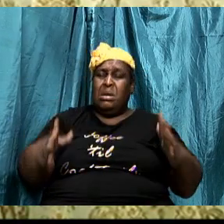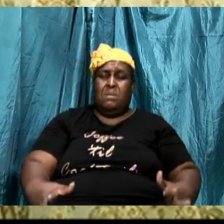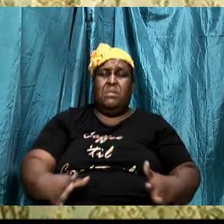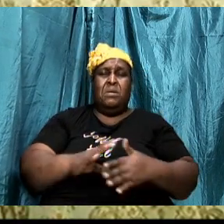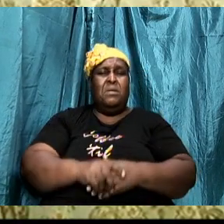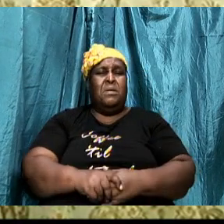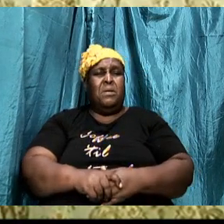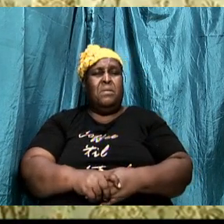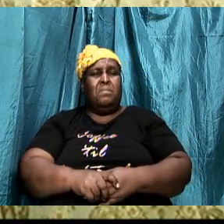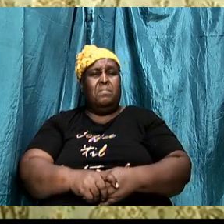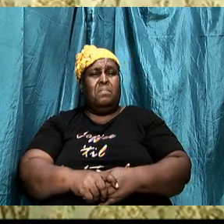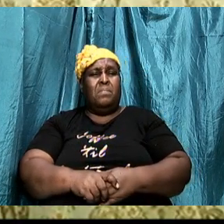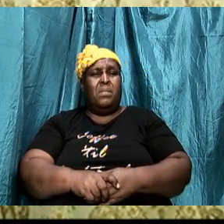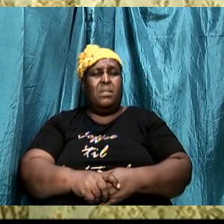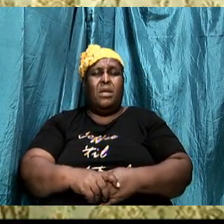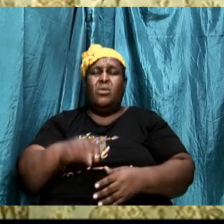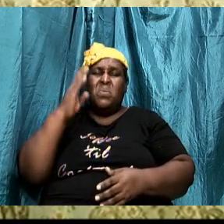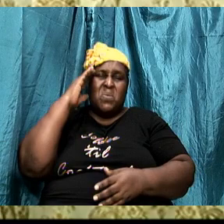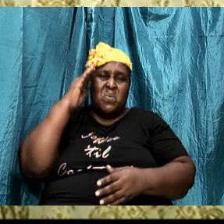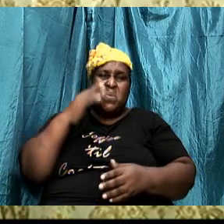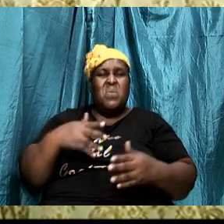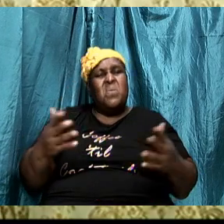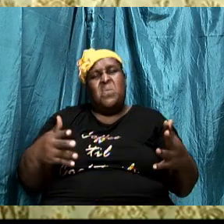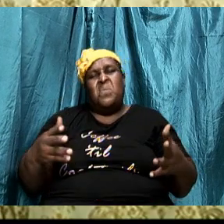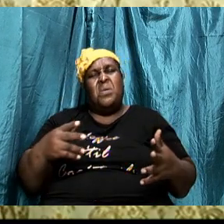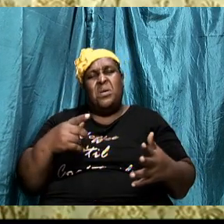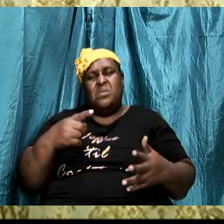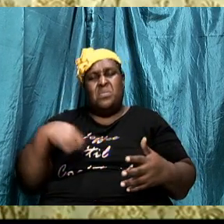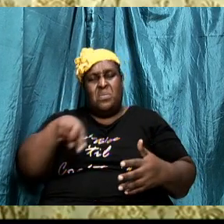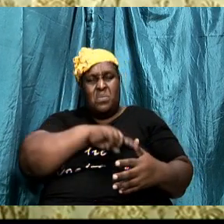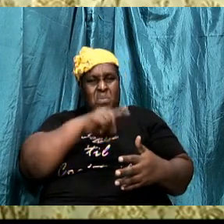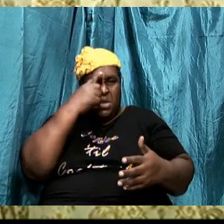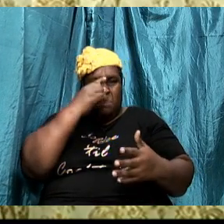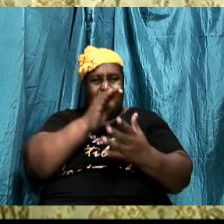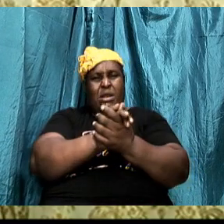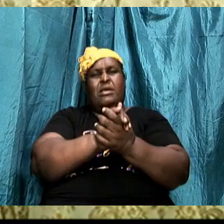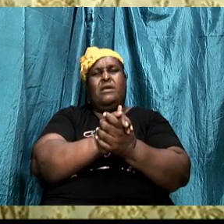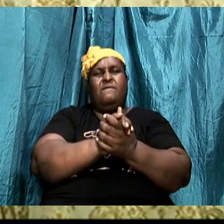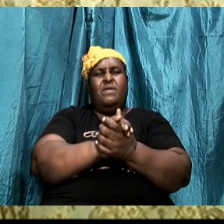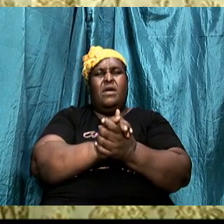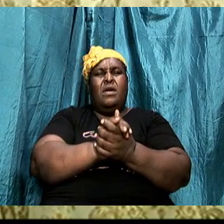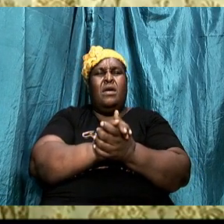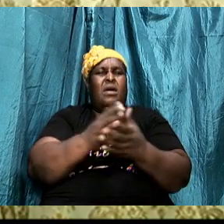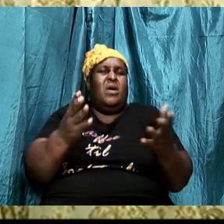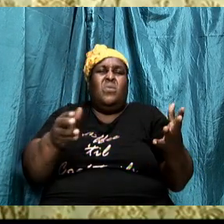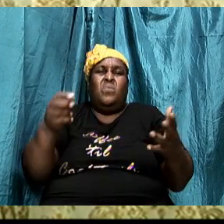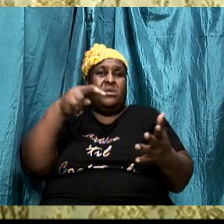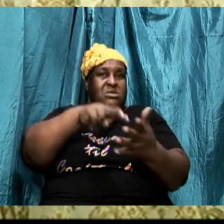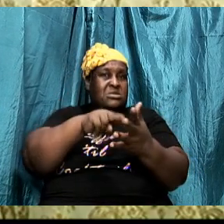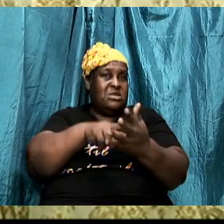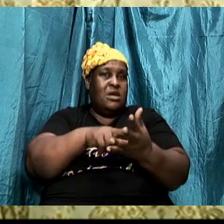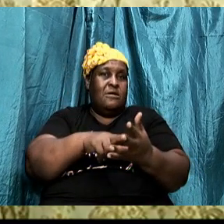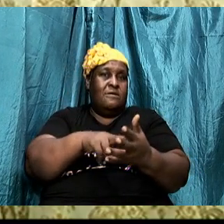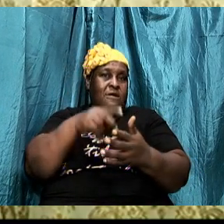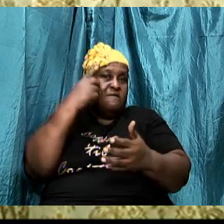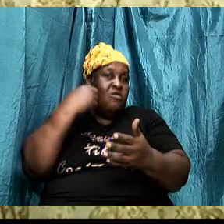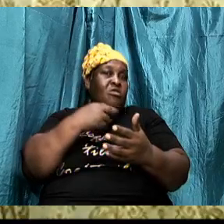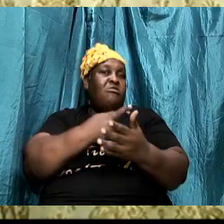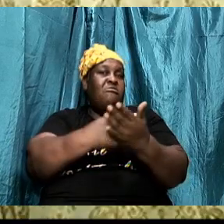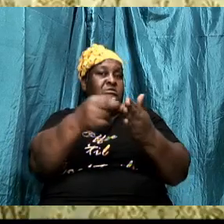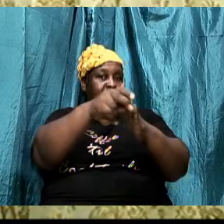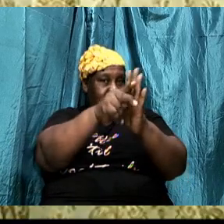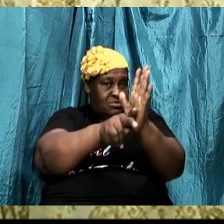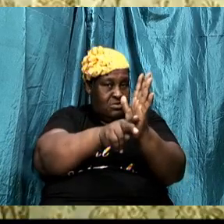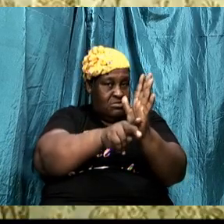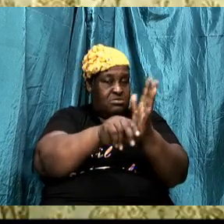our our beliefs and what we stand for then we will not be able to identify the enemy so in